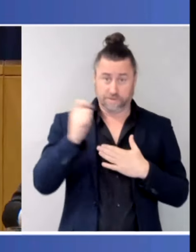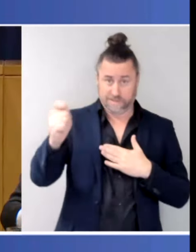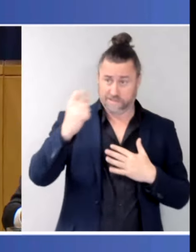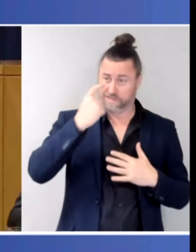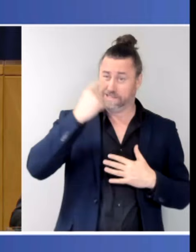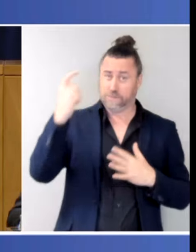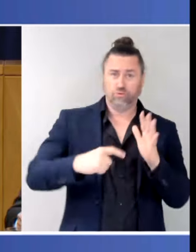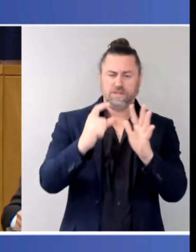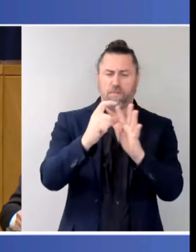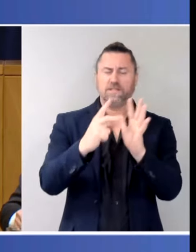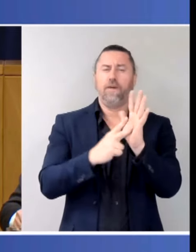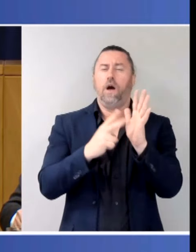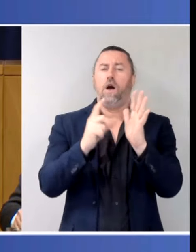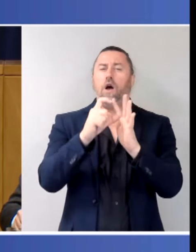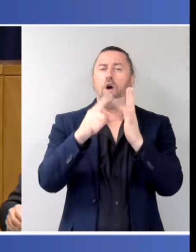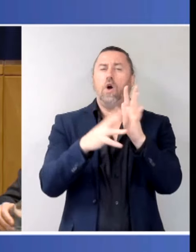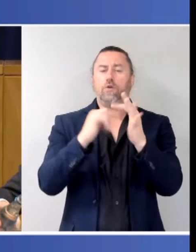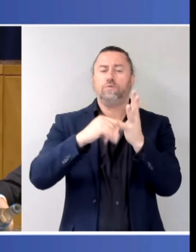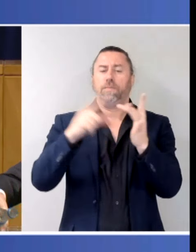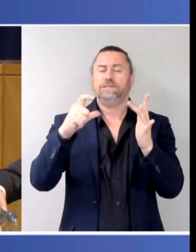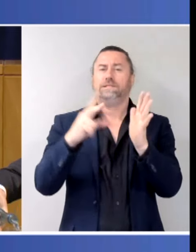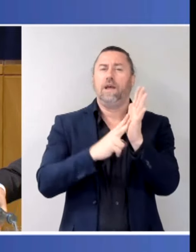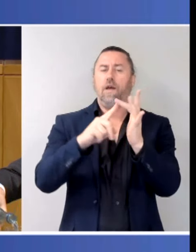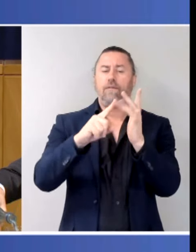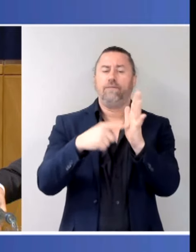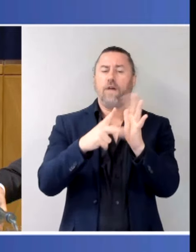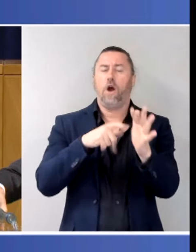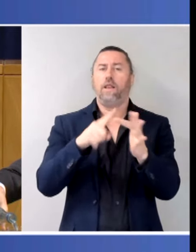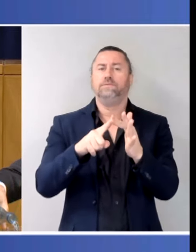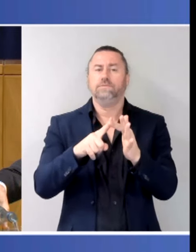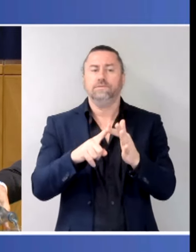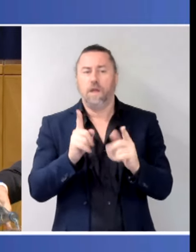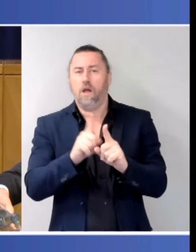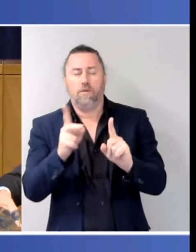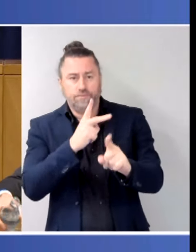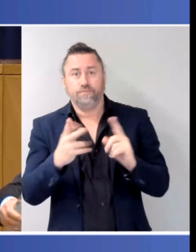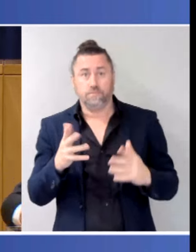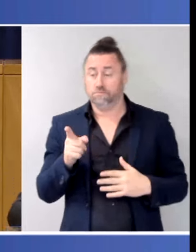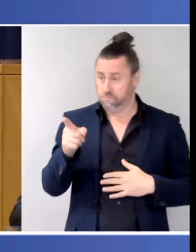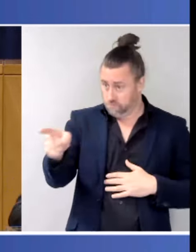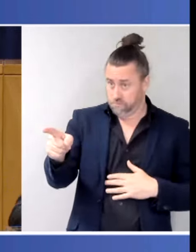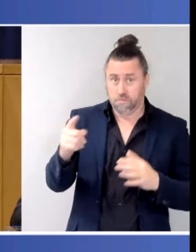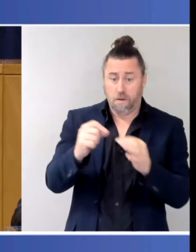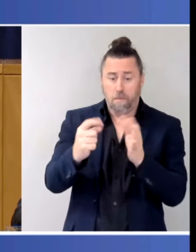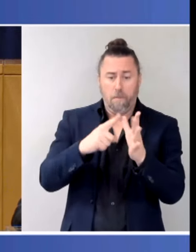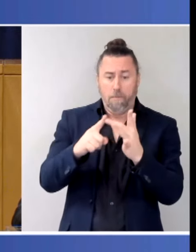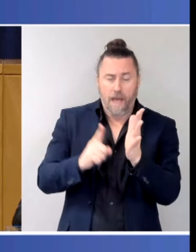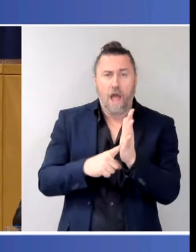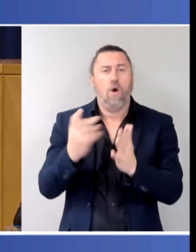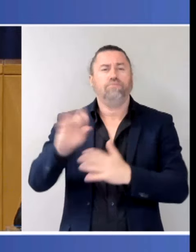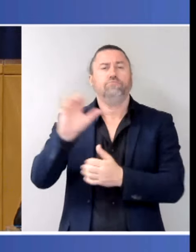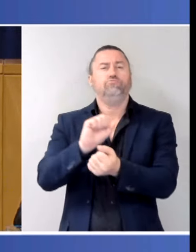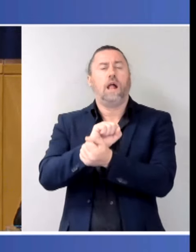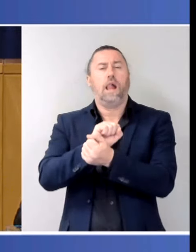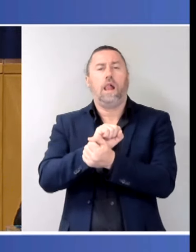offences have the reverse presumptions in relation to bail and remand. We're also pursuing electronic